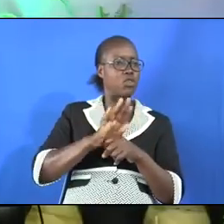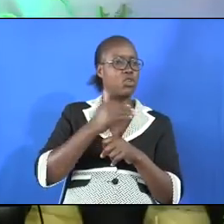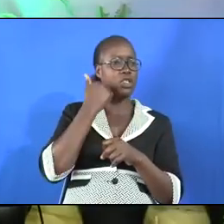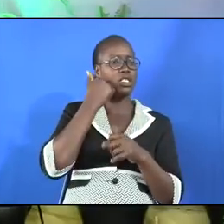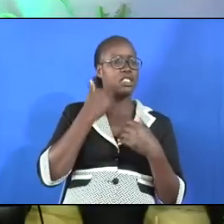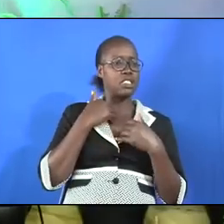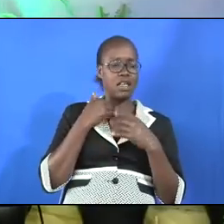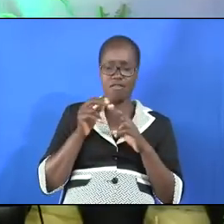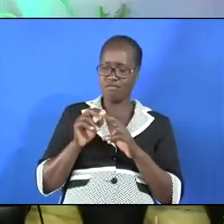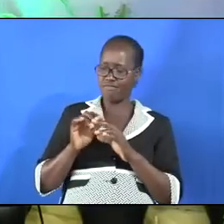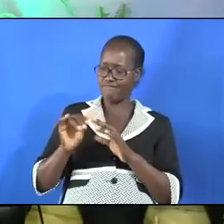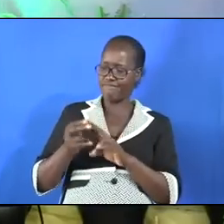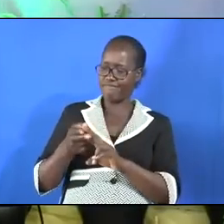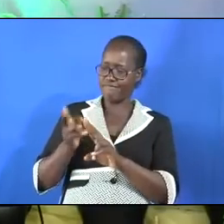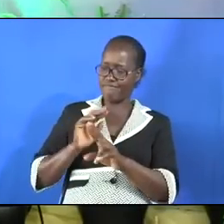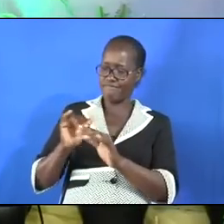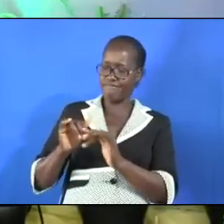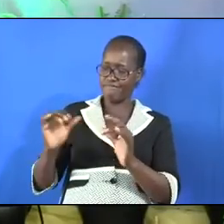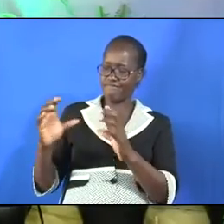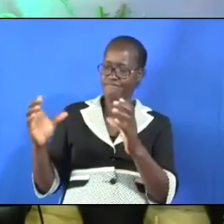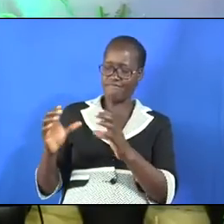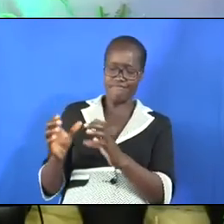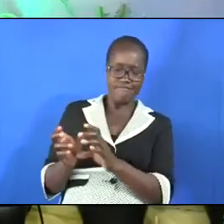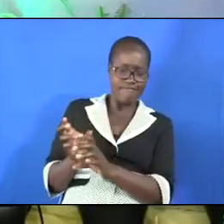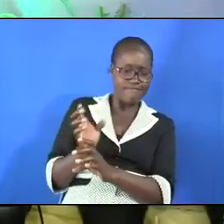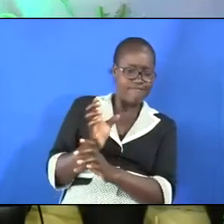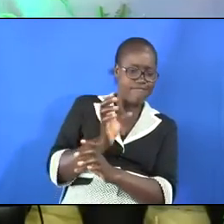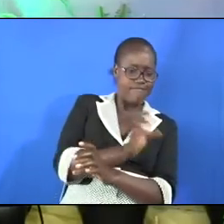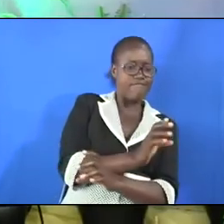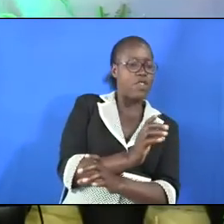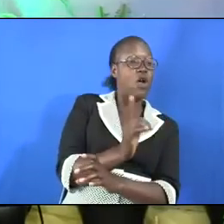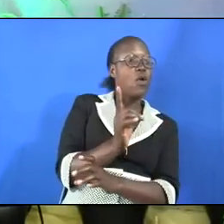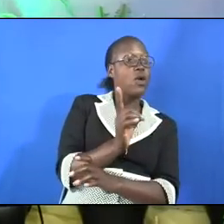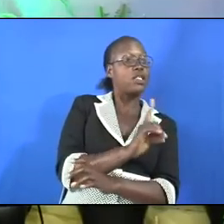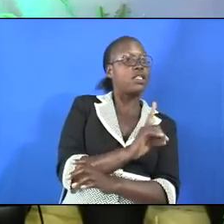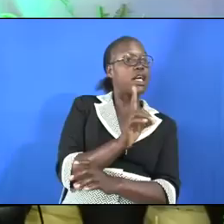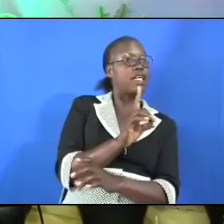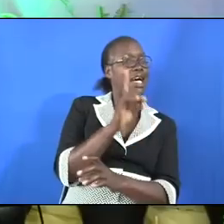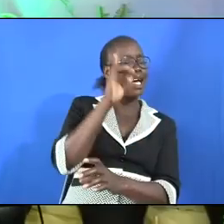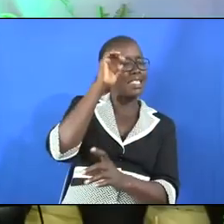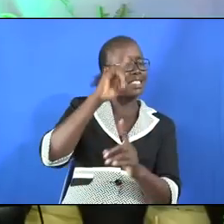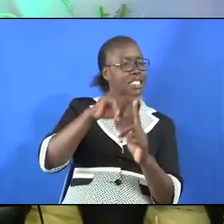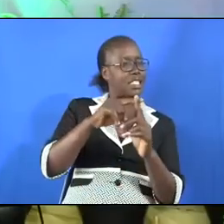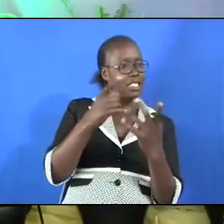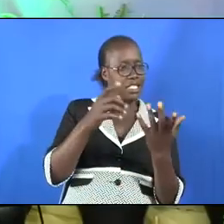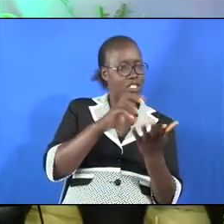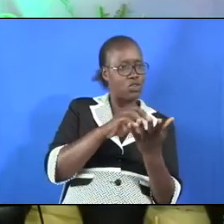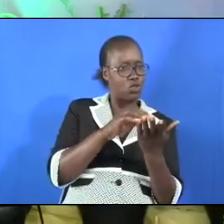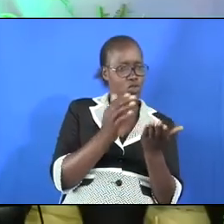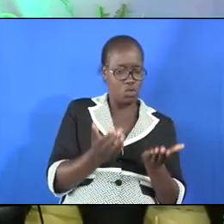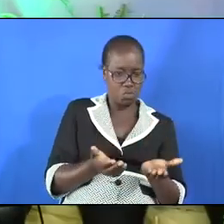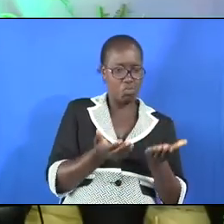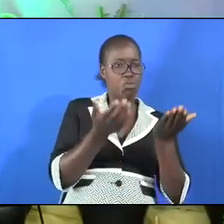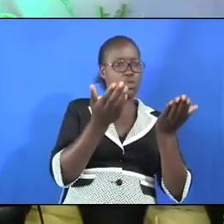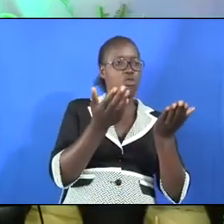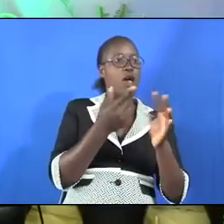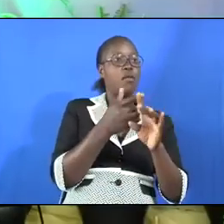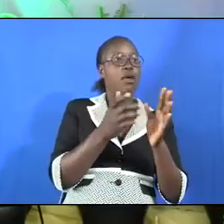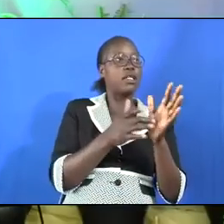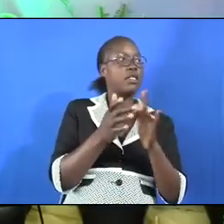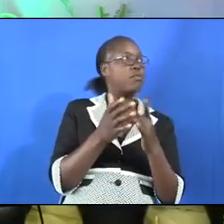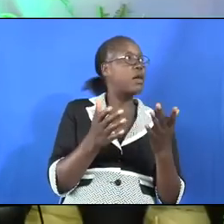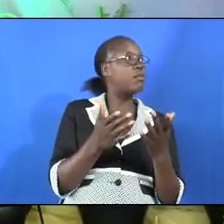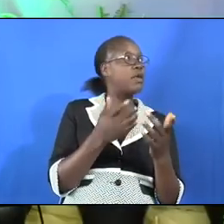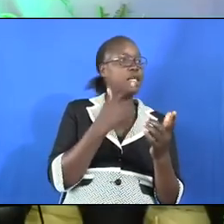isolated for 14 days, for 21 days, depending on the situation. But the Bible lets us know that